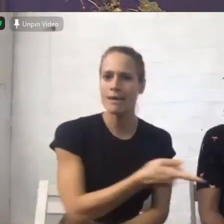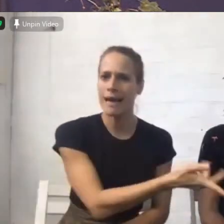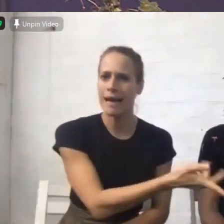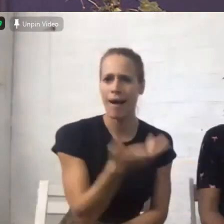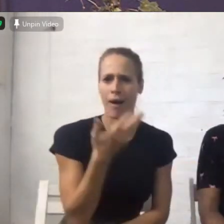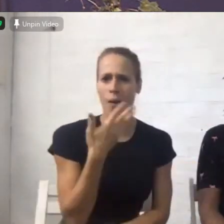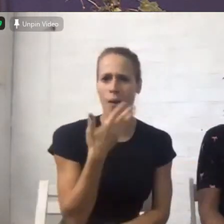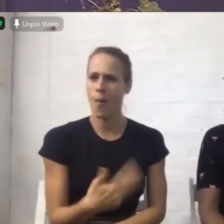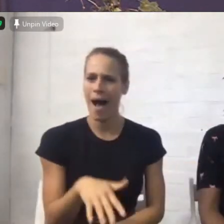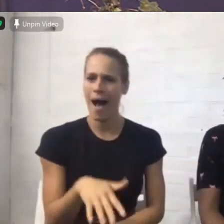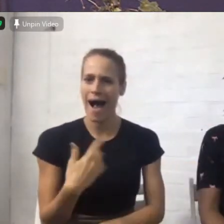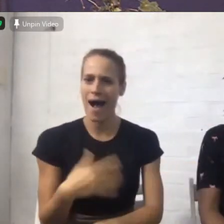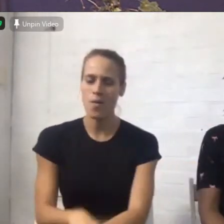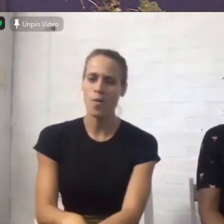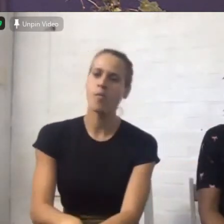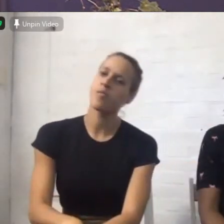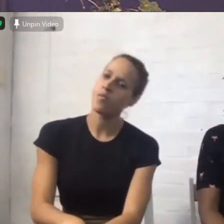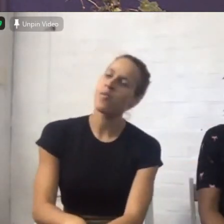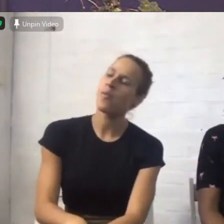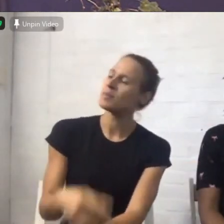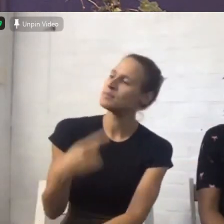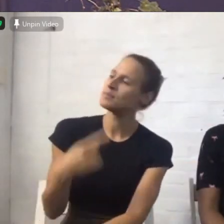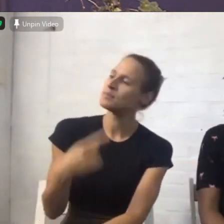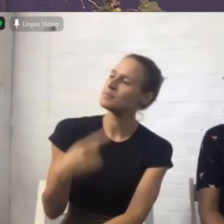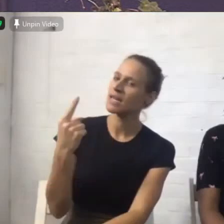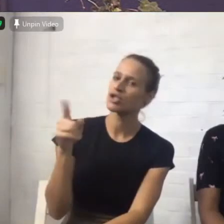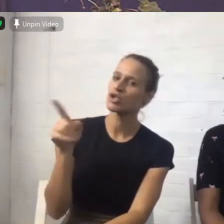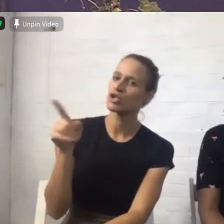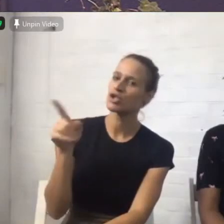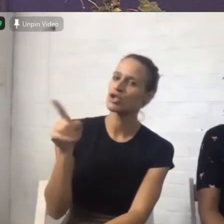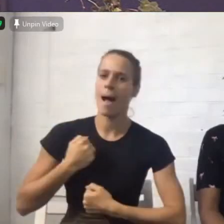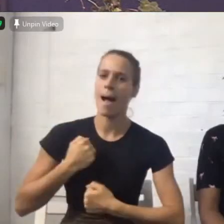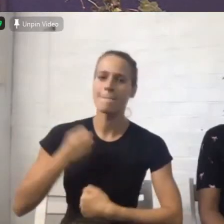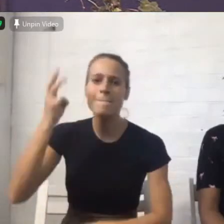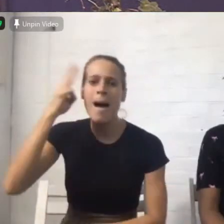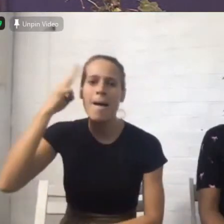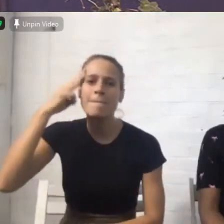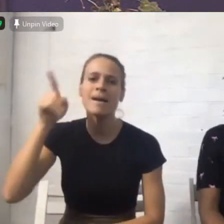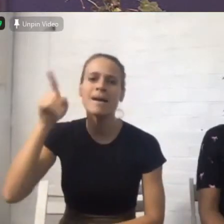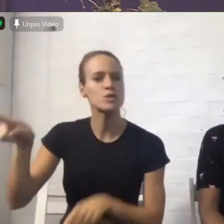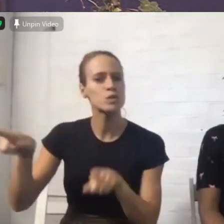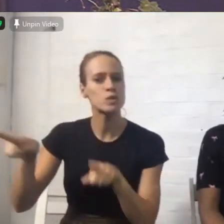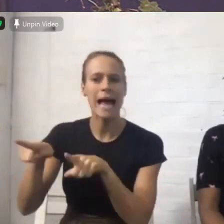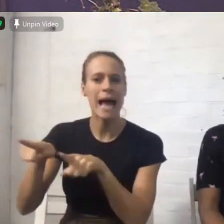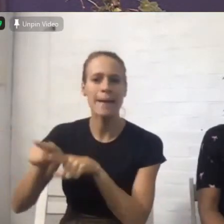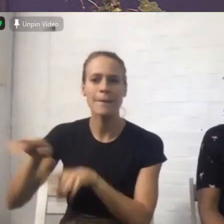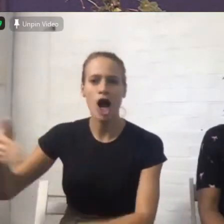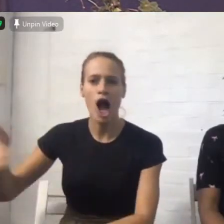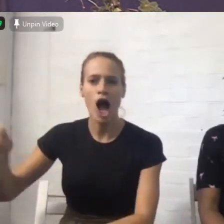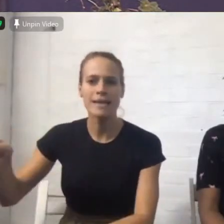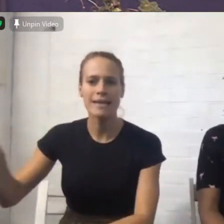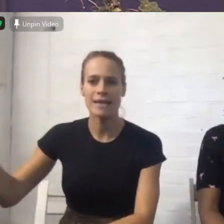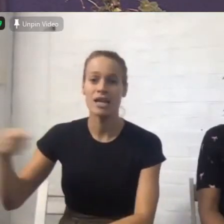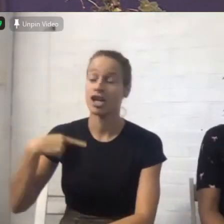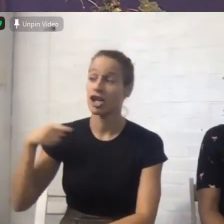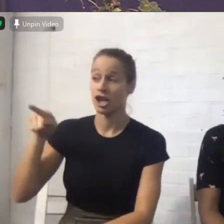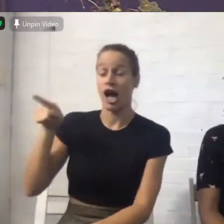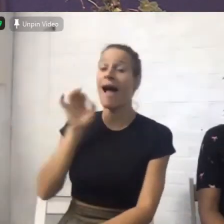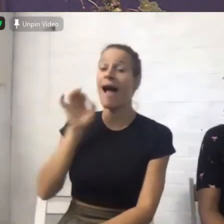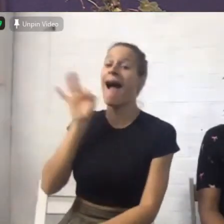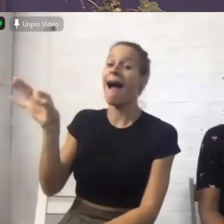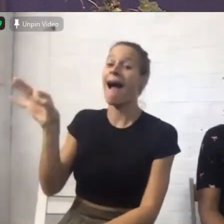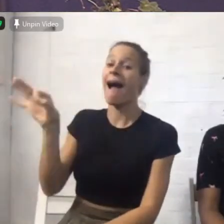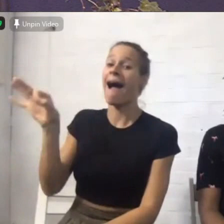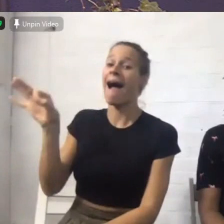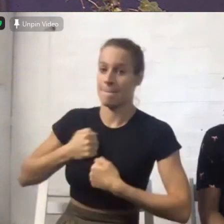my mum she was the consummate gardener incredible gardener so I said mum come around and help me so she came round went into the back